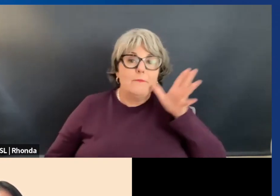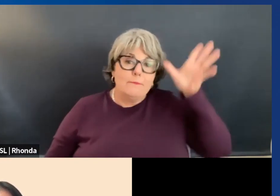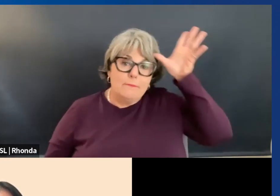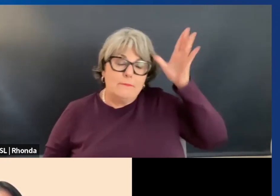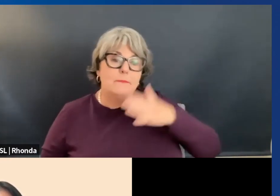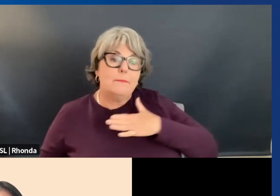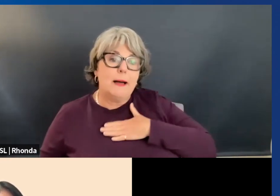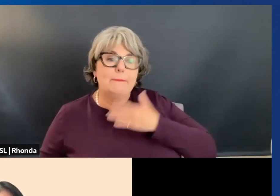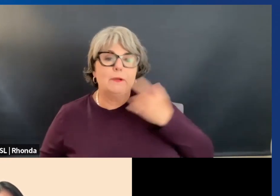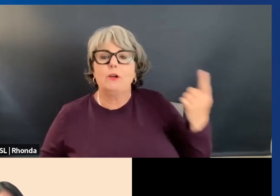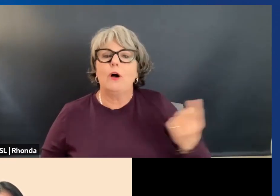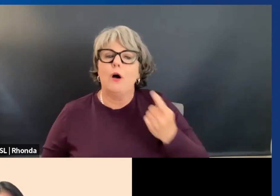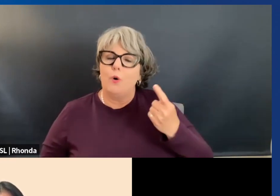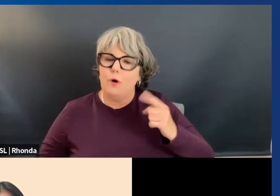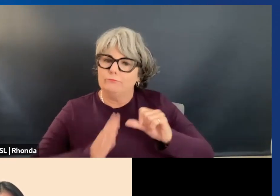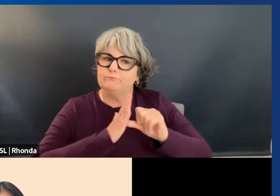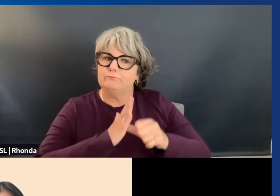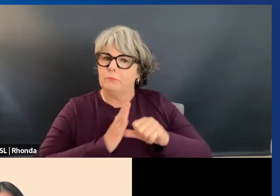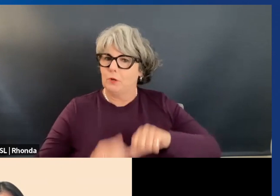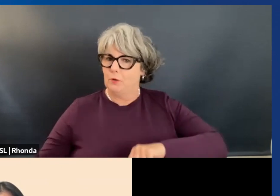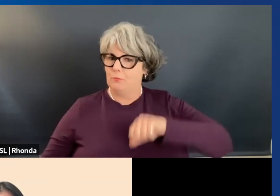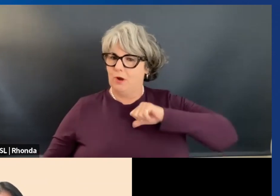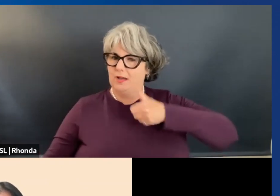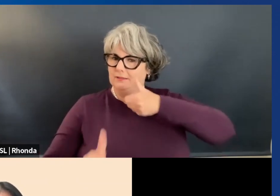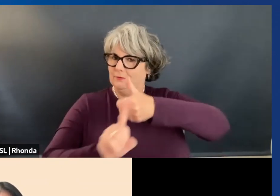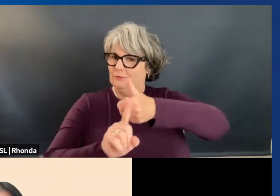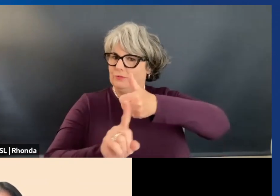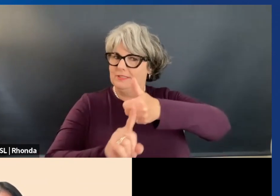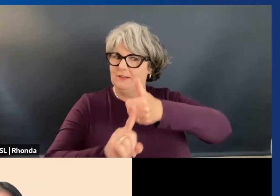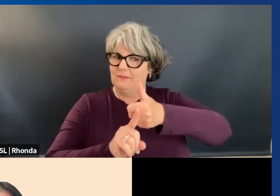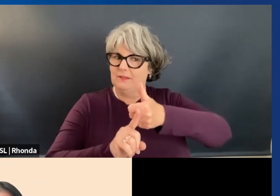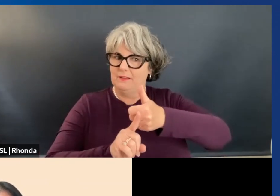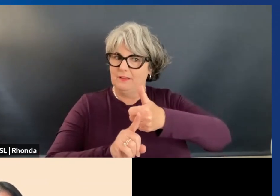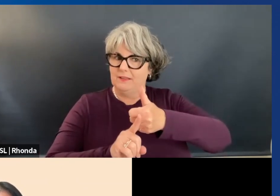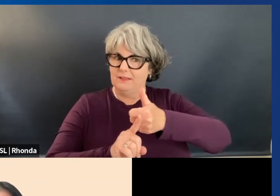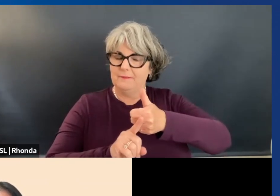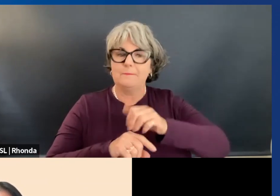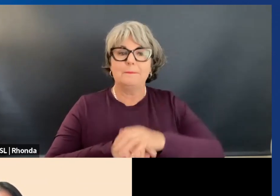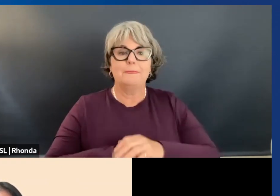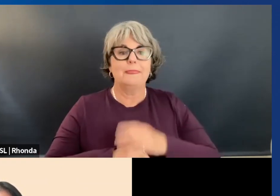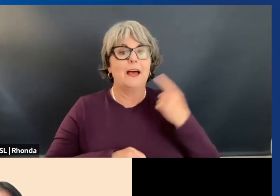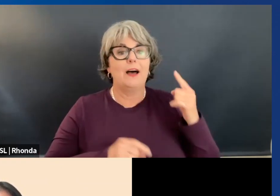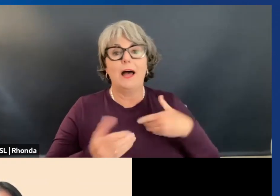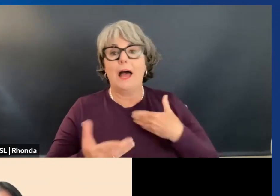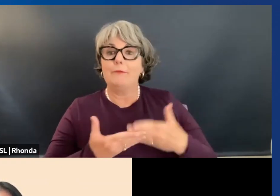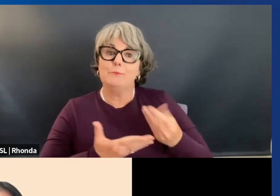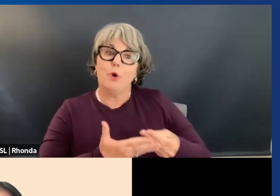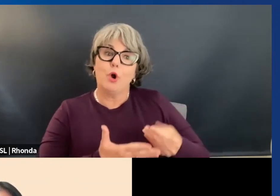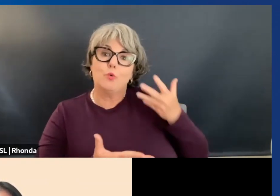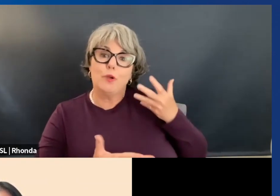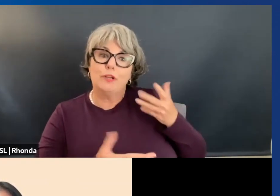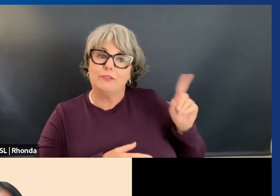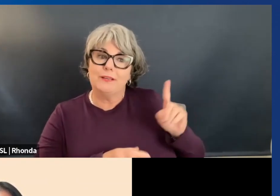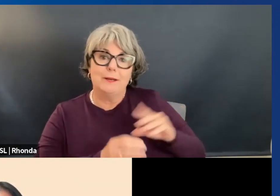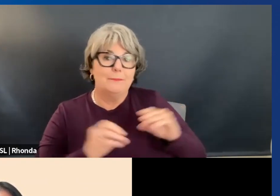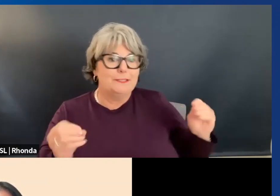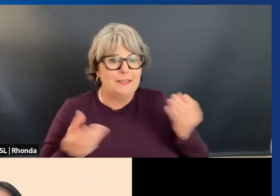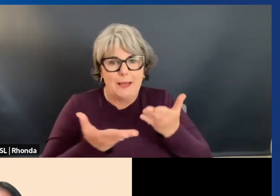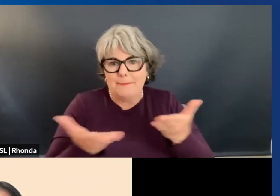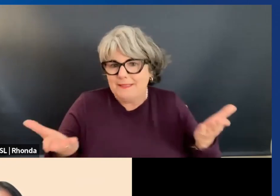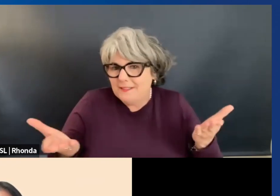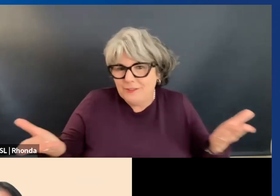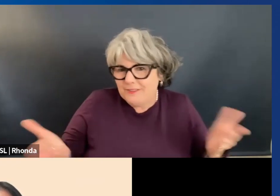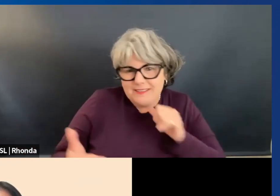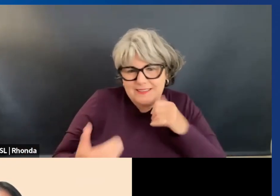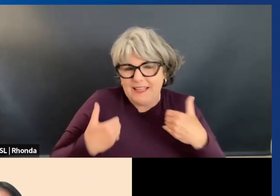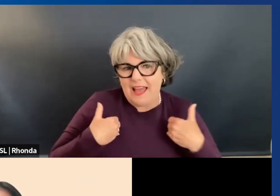always stressed pride in who you are. We didn't come with a lot. You know, I always say I was born rich, but without a lot of material possessions.